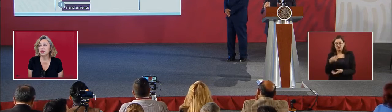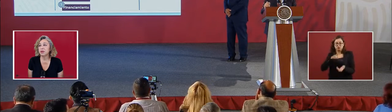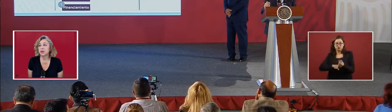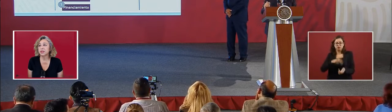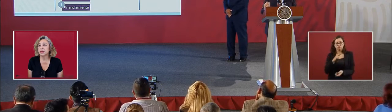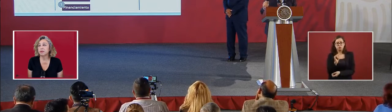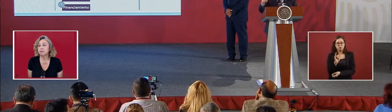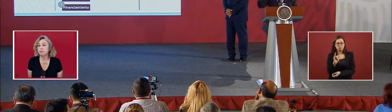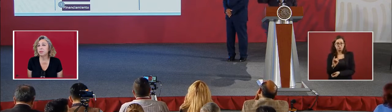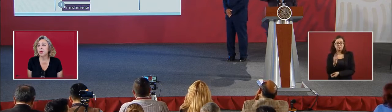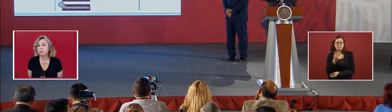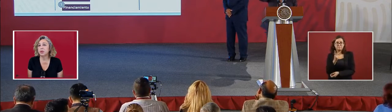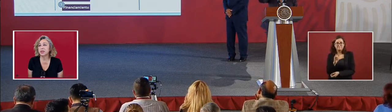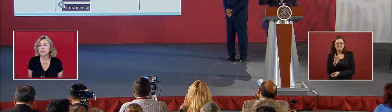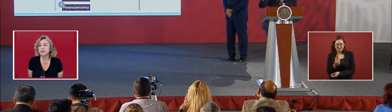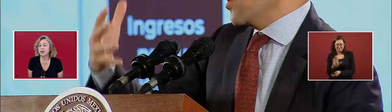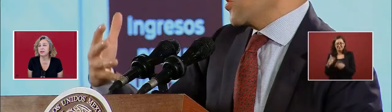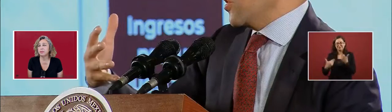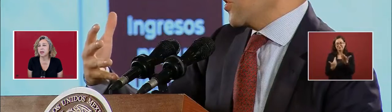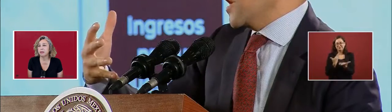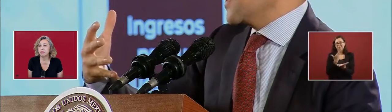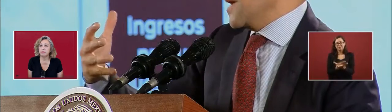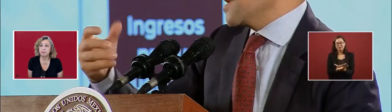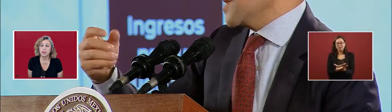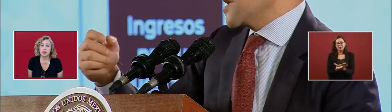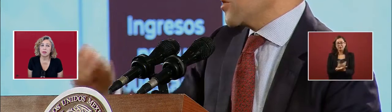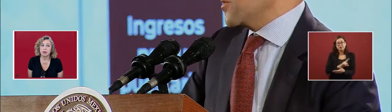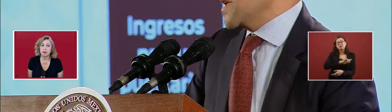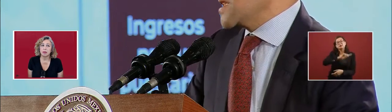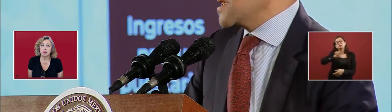Something about the 0.7 on the P.